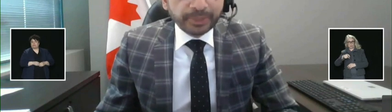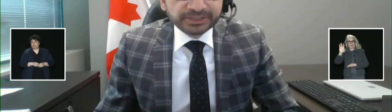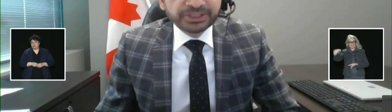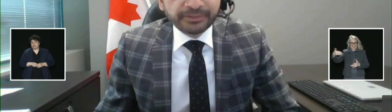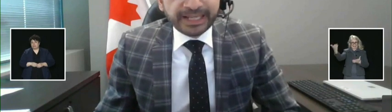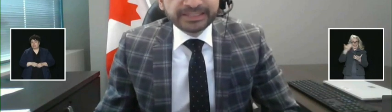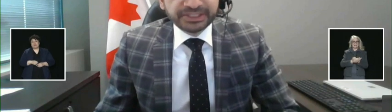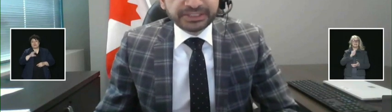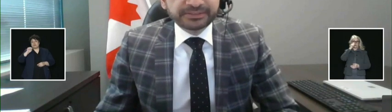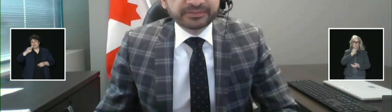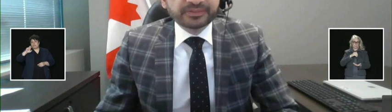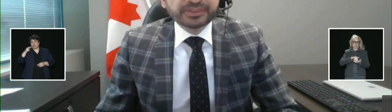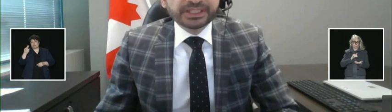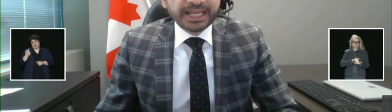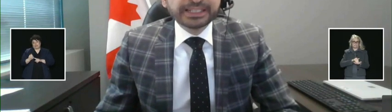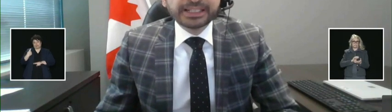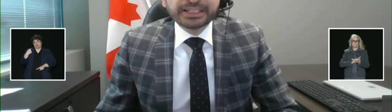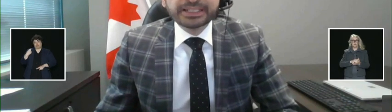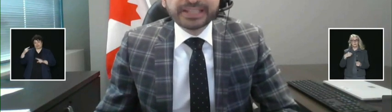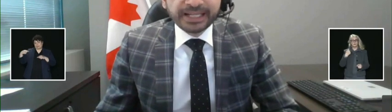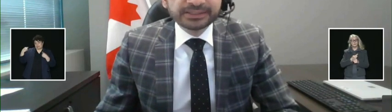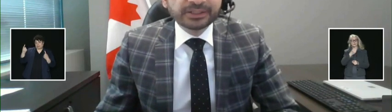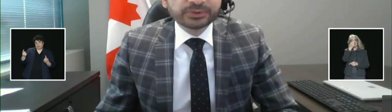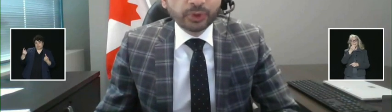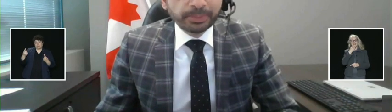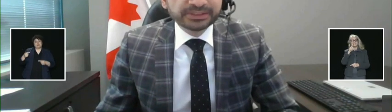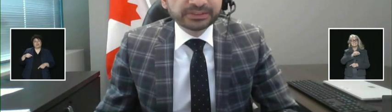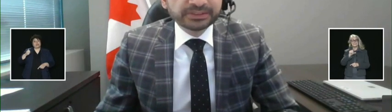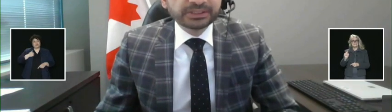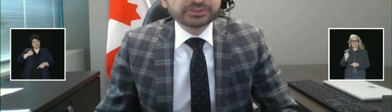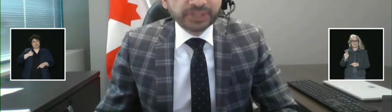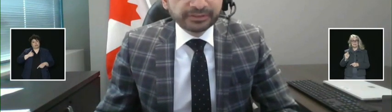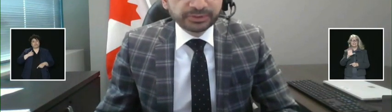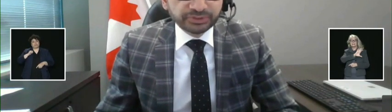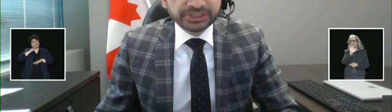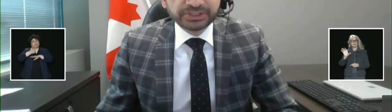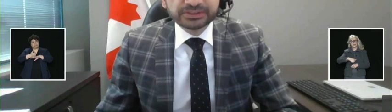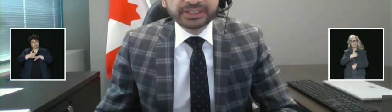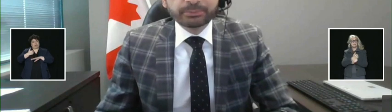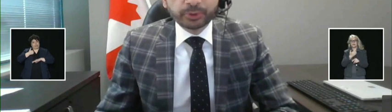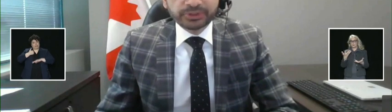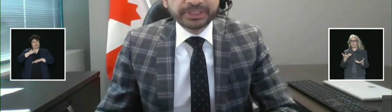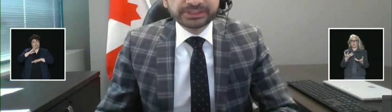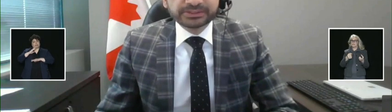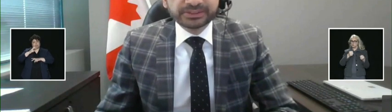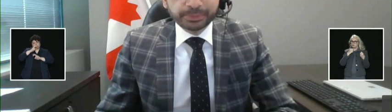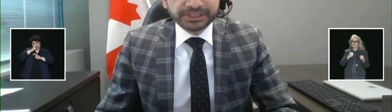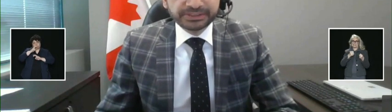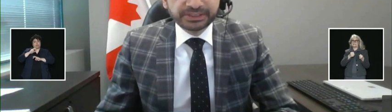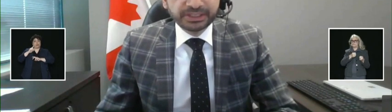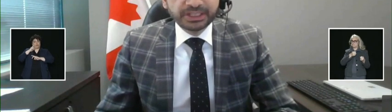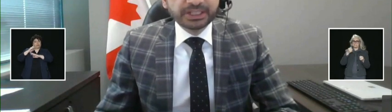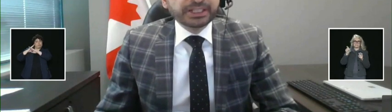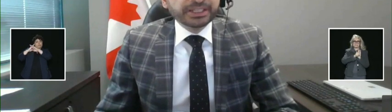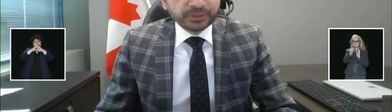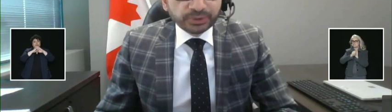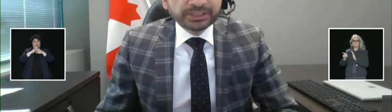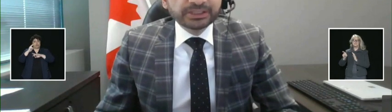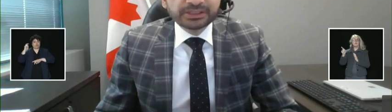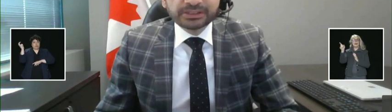Since March of last year, Canada has had robust travel restrictions and border measures in place,